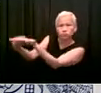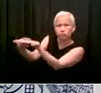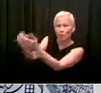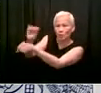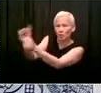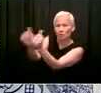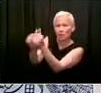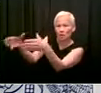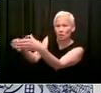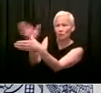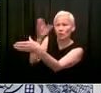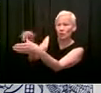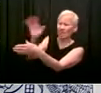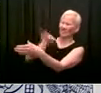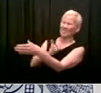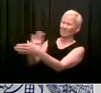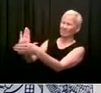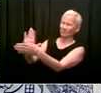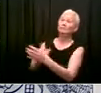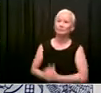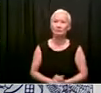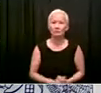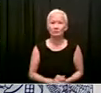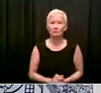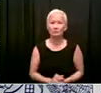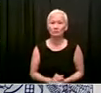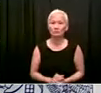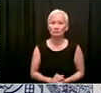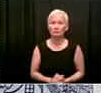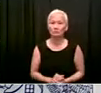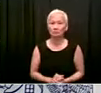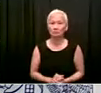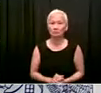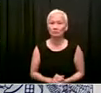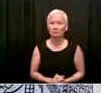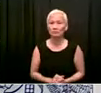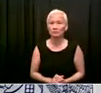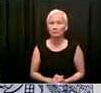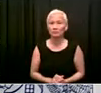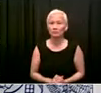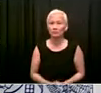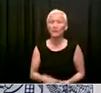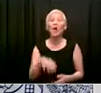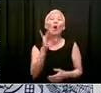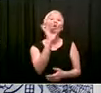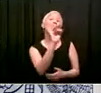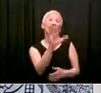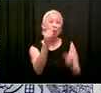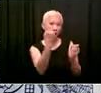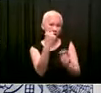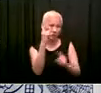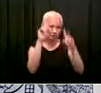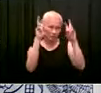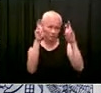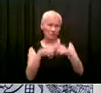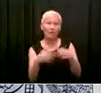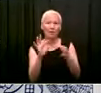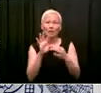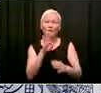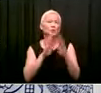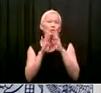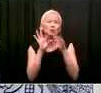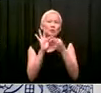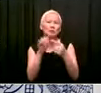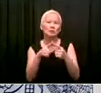And speaking of a matter that is not of your direct control, but is a matter of great frustration to everyone in the subways, riding the subways, getting around the city, there